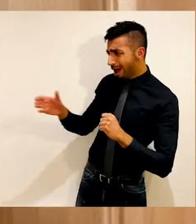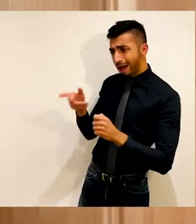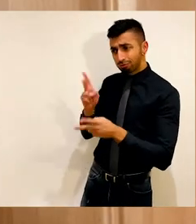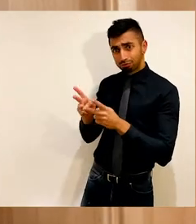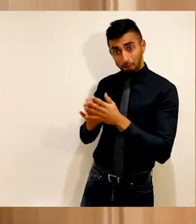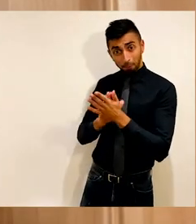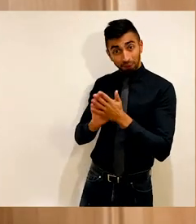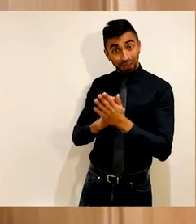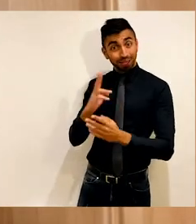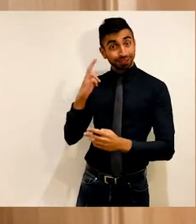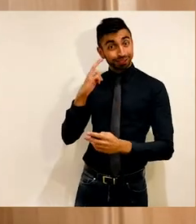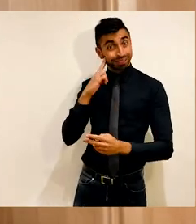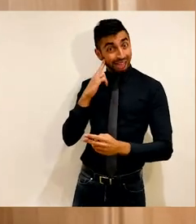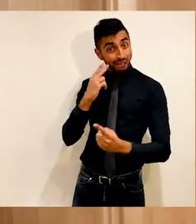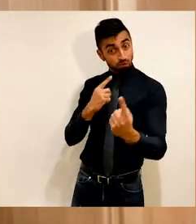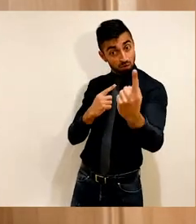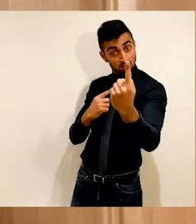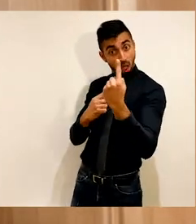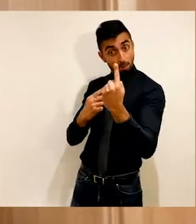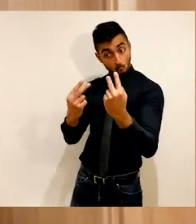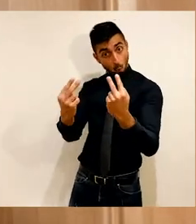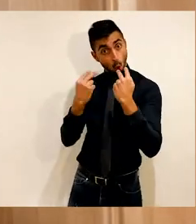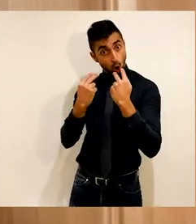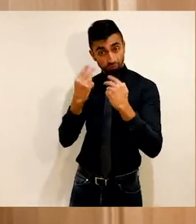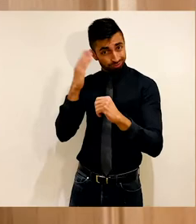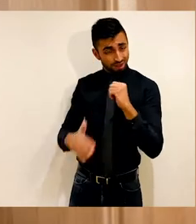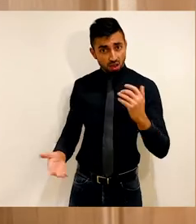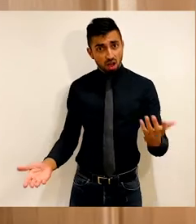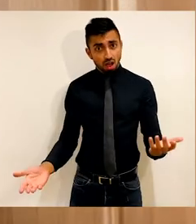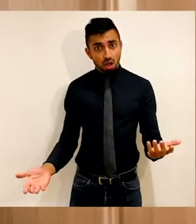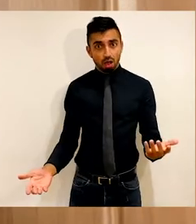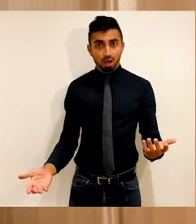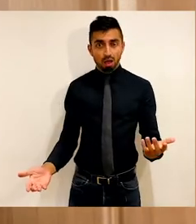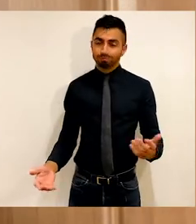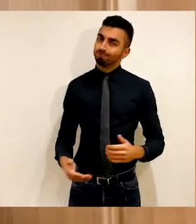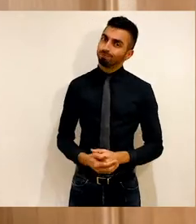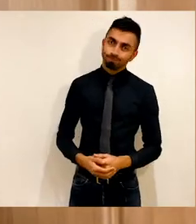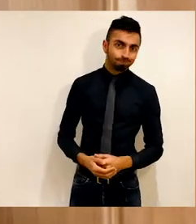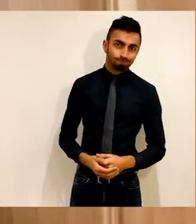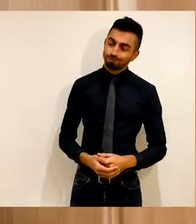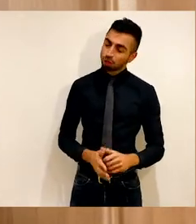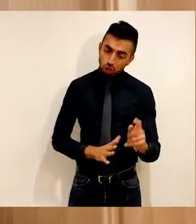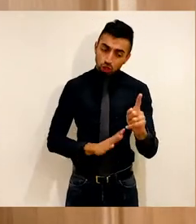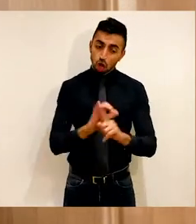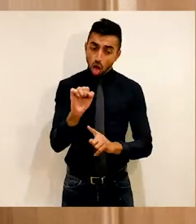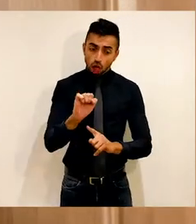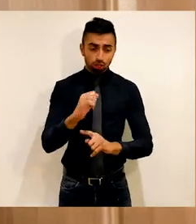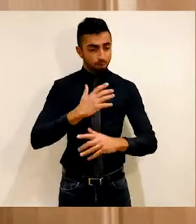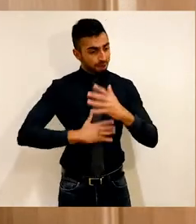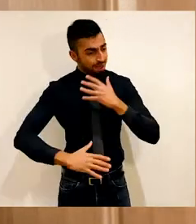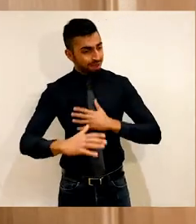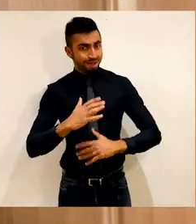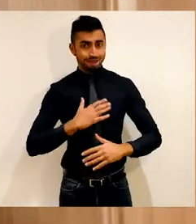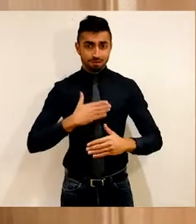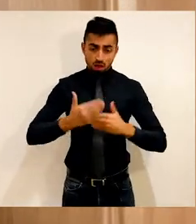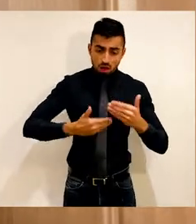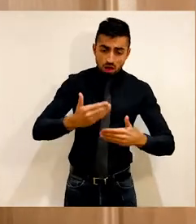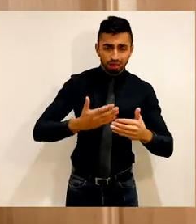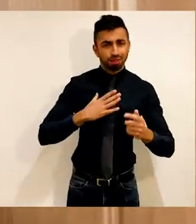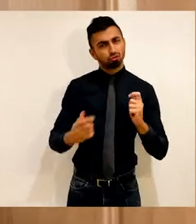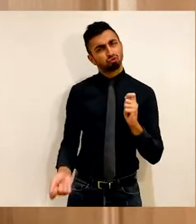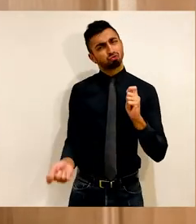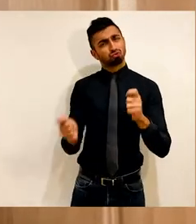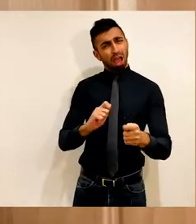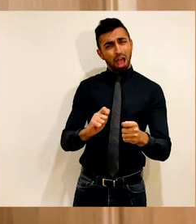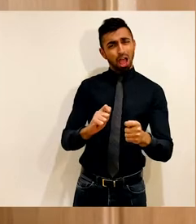And there never will be. We need to transform our culture and our practices to